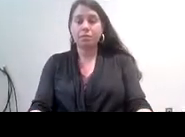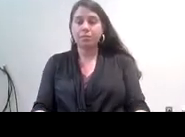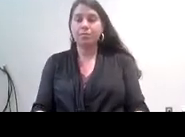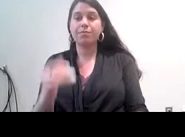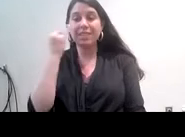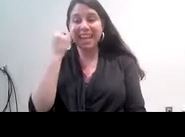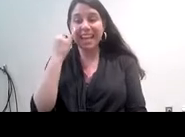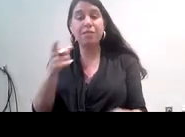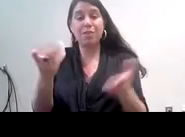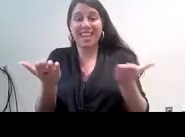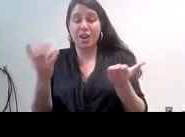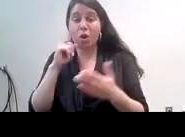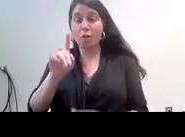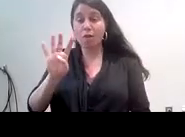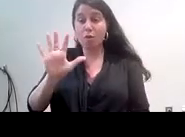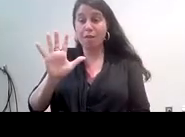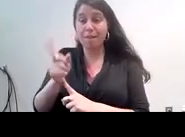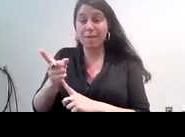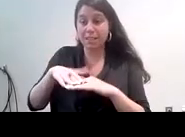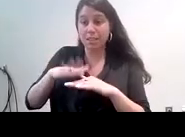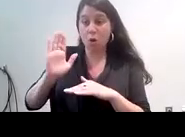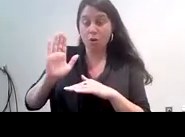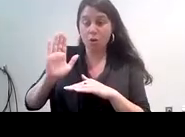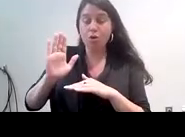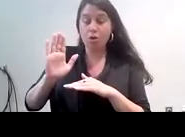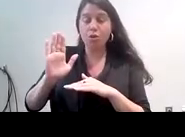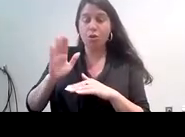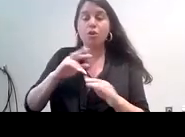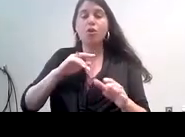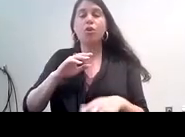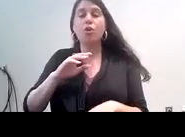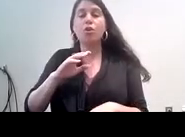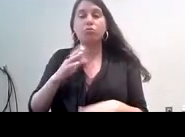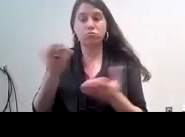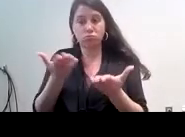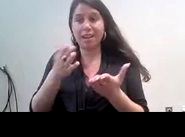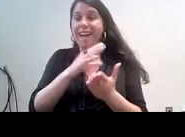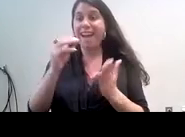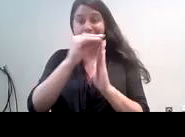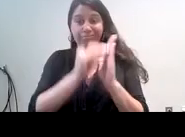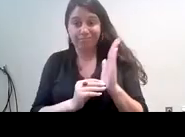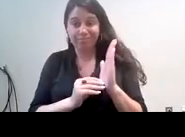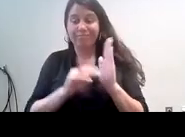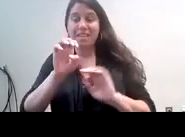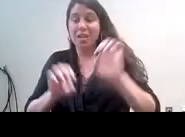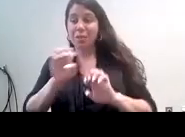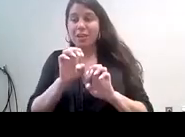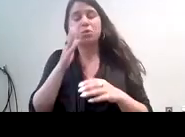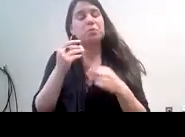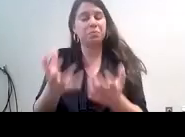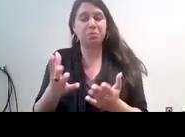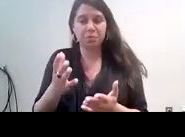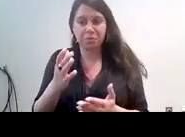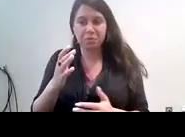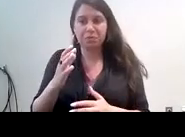or more total minutes in the Zoom session here and who has filled out the evaluation form will be eligible for